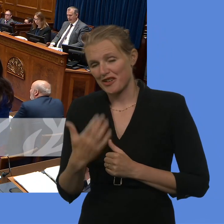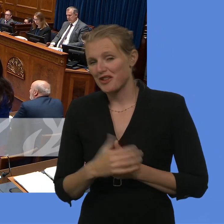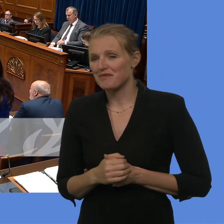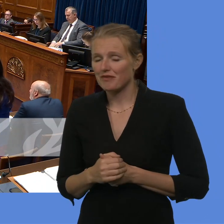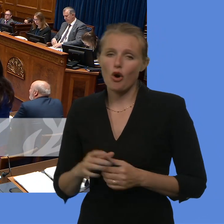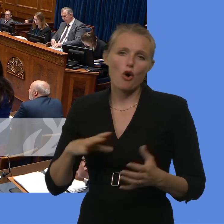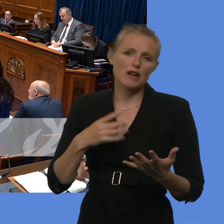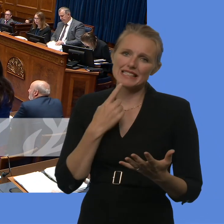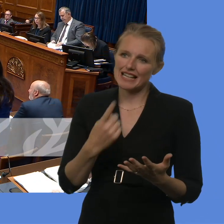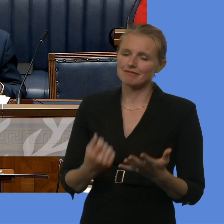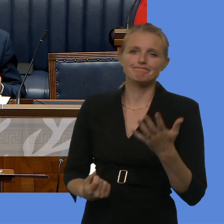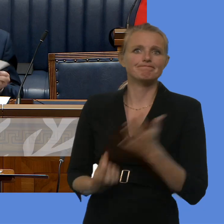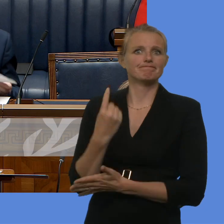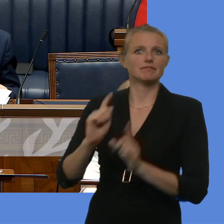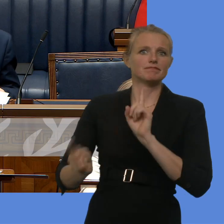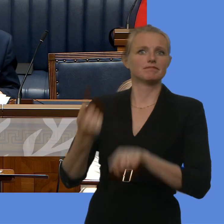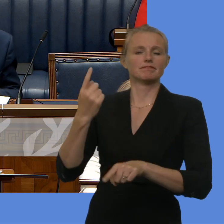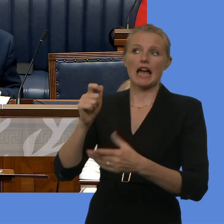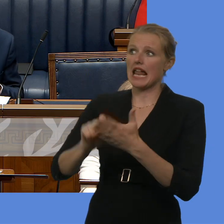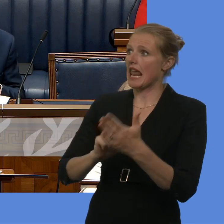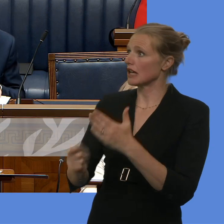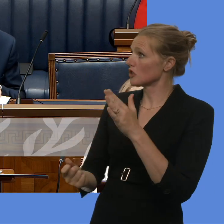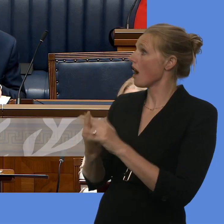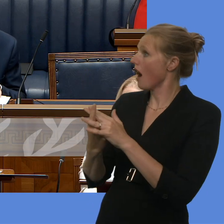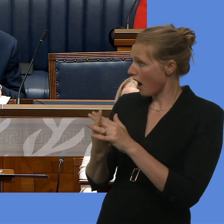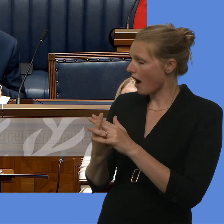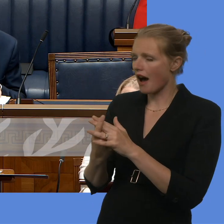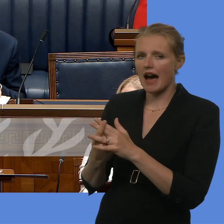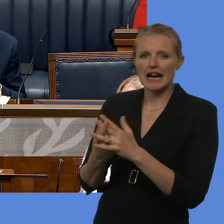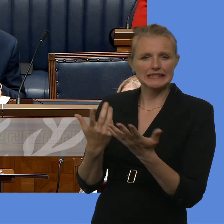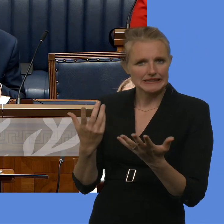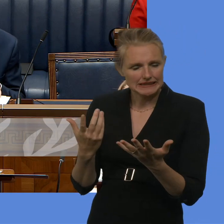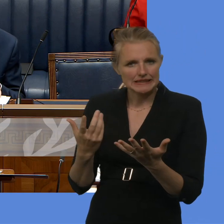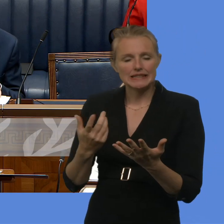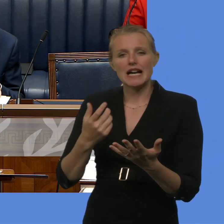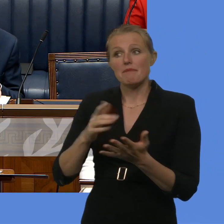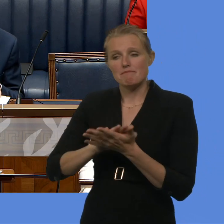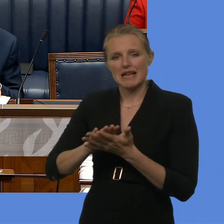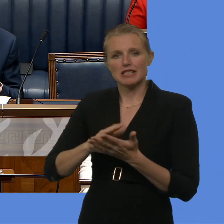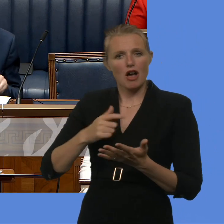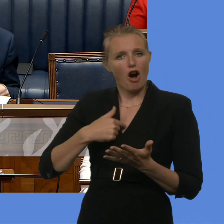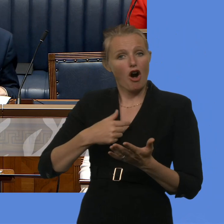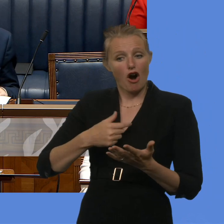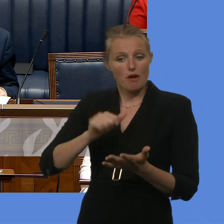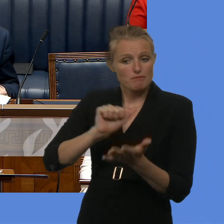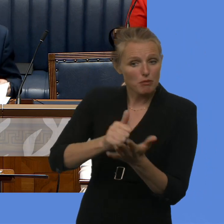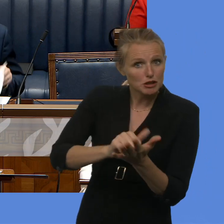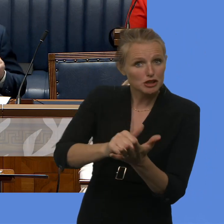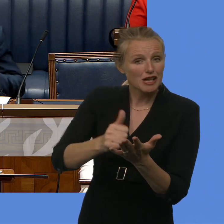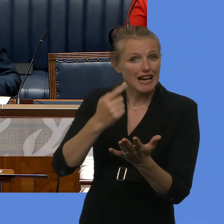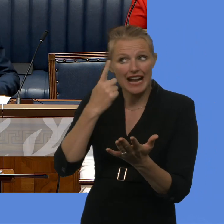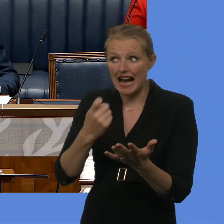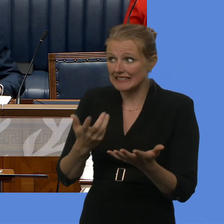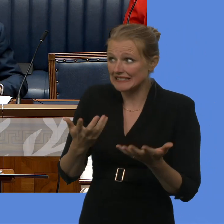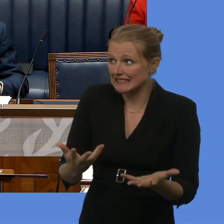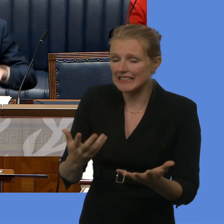because of the election being called, it does have an impact in relation to the guidance as to when we can publish and to commence our consultation. It is something that